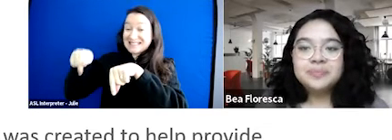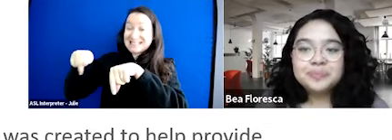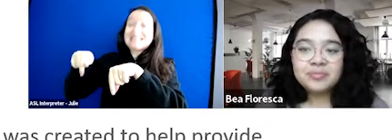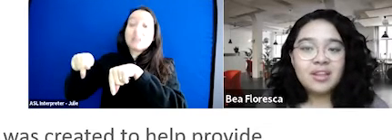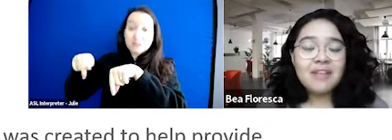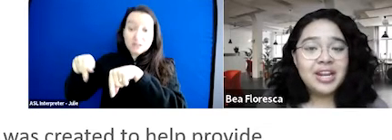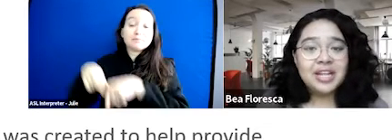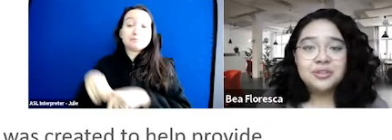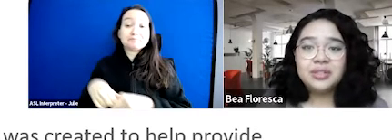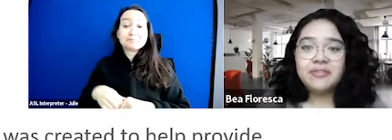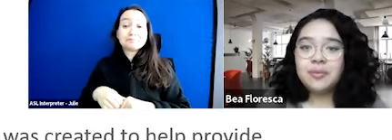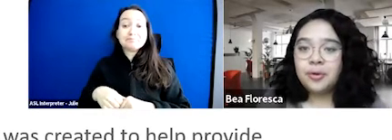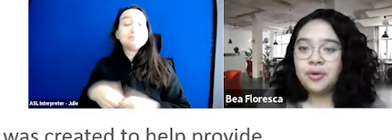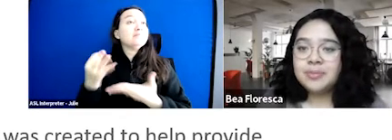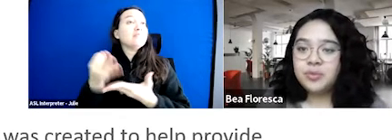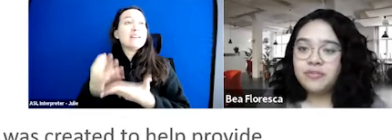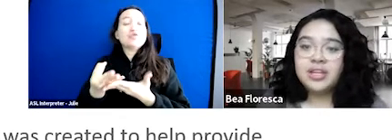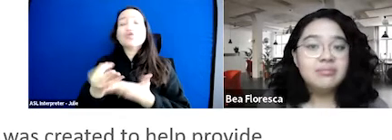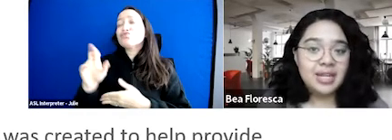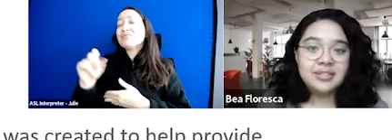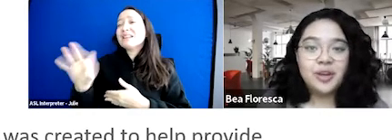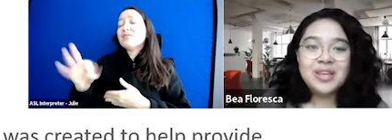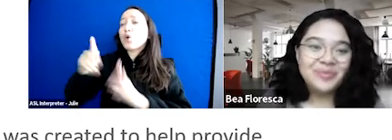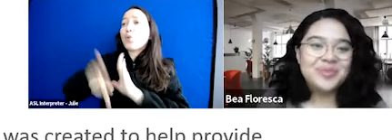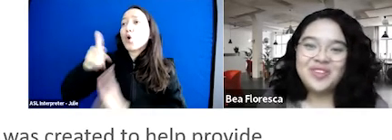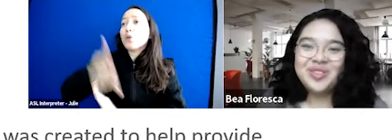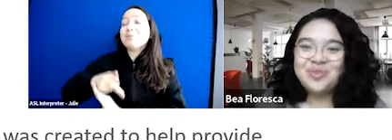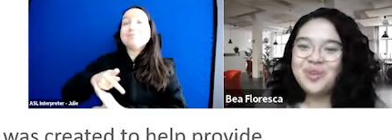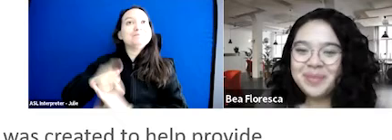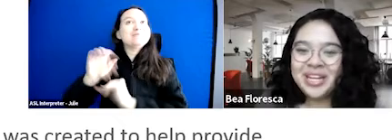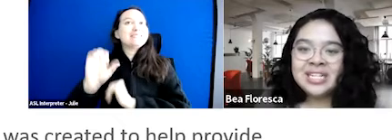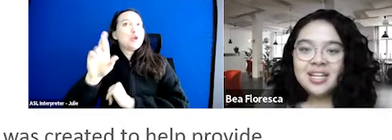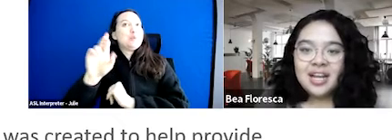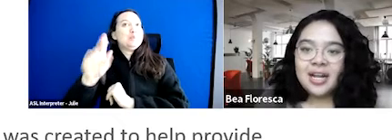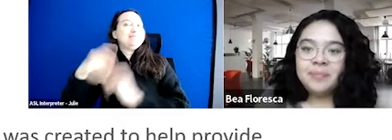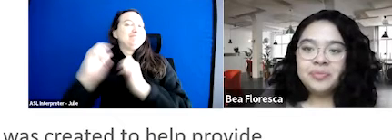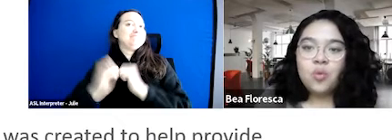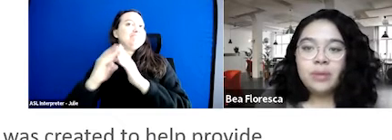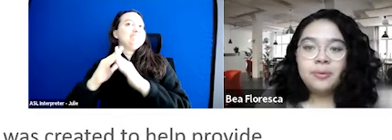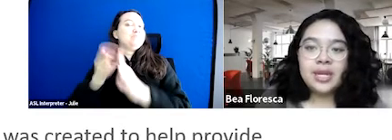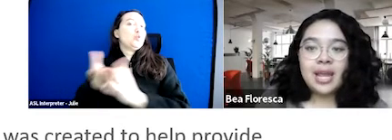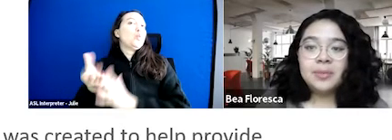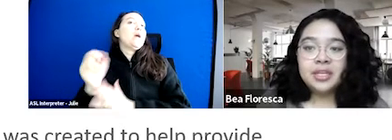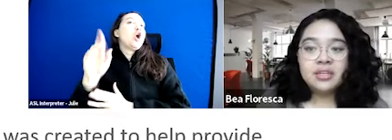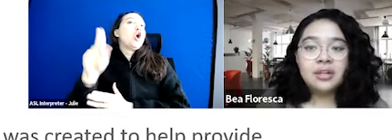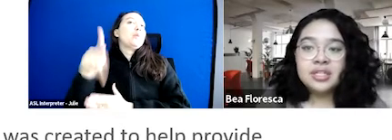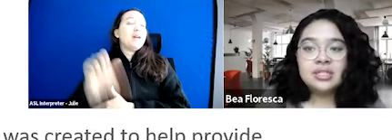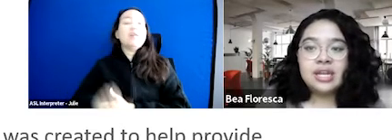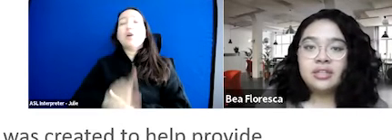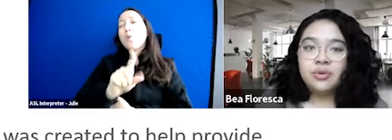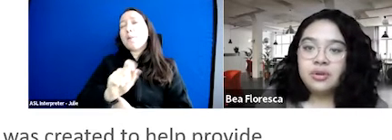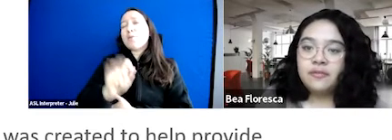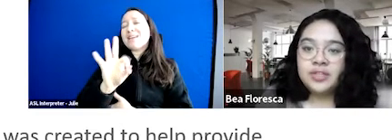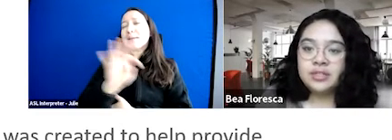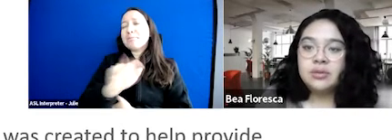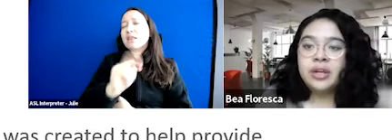financial relief programs were funded and CRP was funded through ARPA. $1.9 billion in